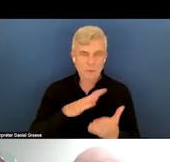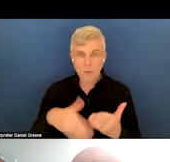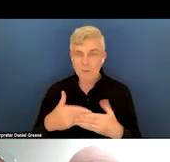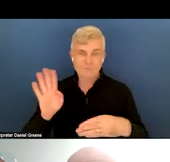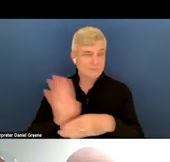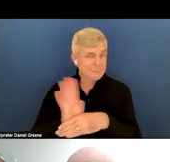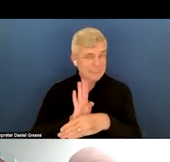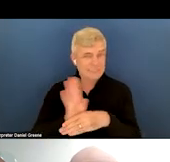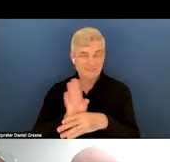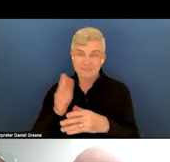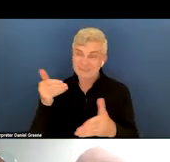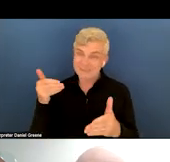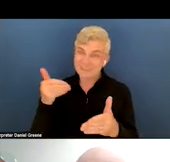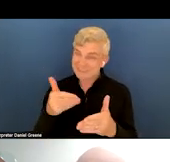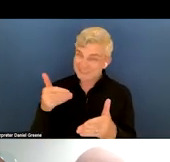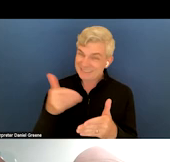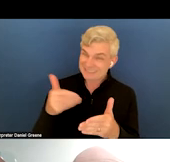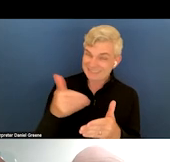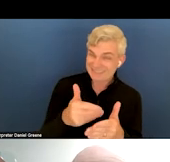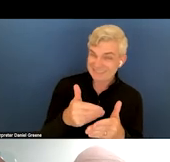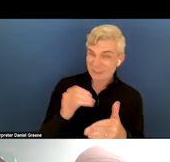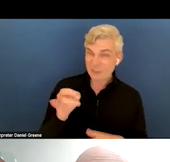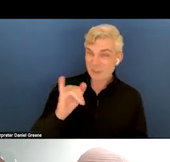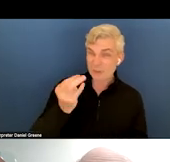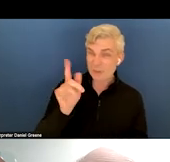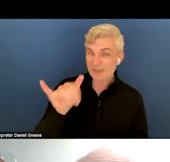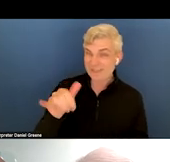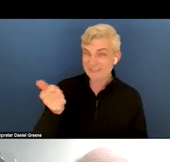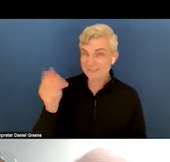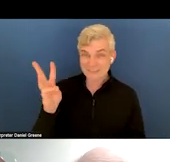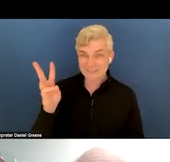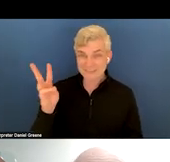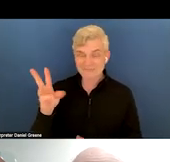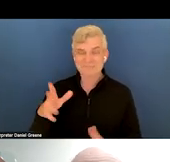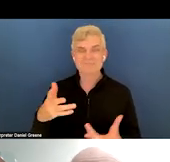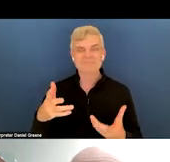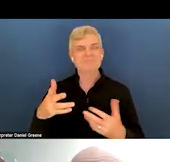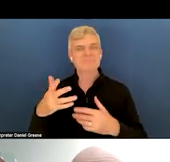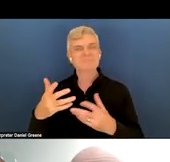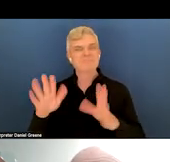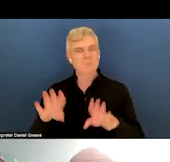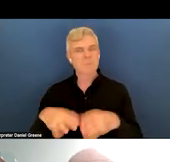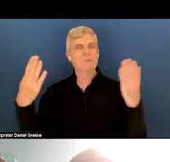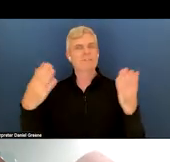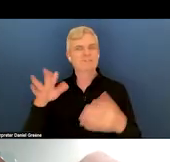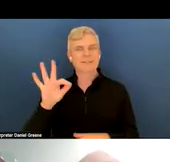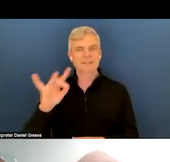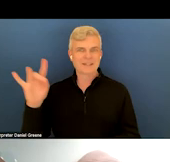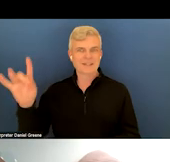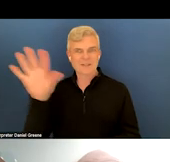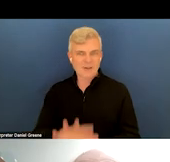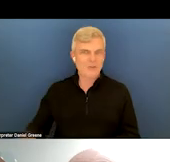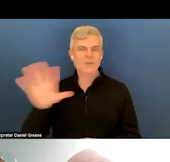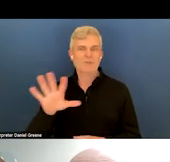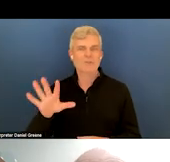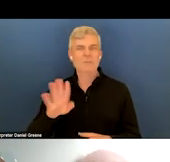closer to July 16th and the universal availability of 988 by